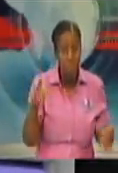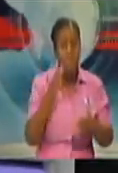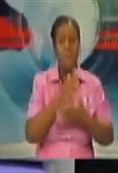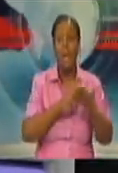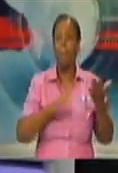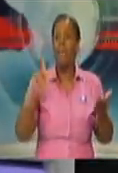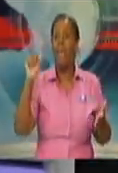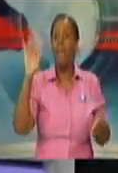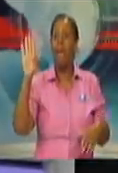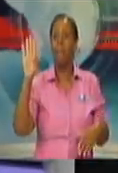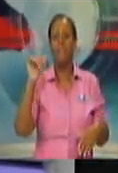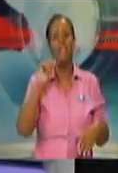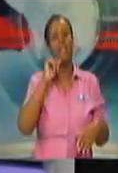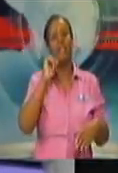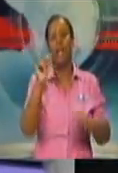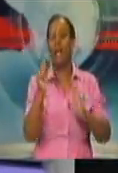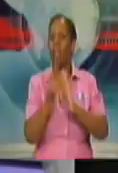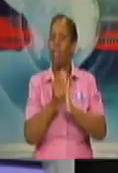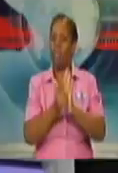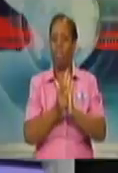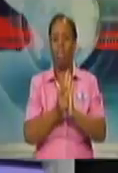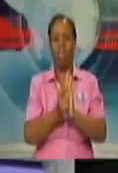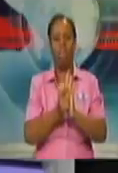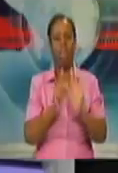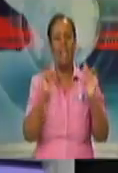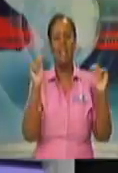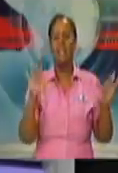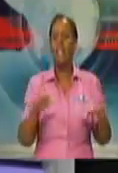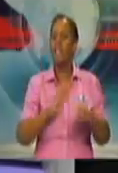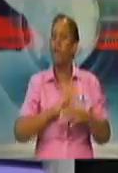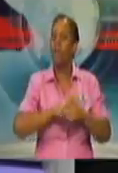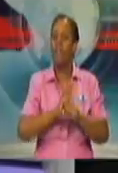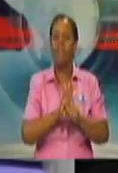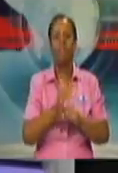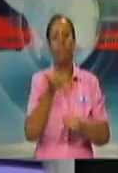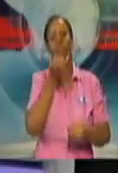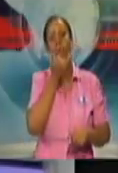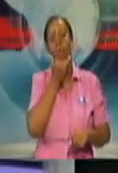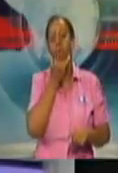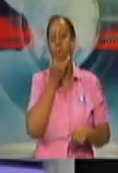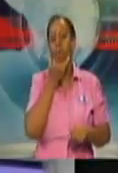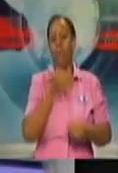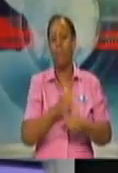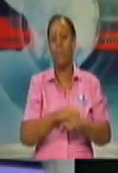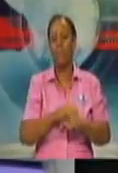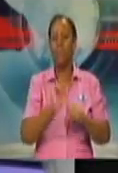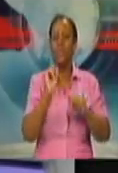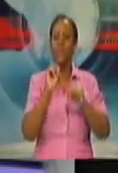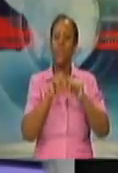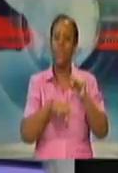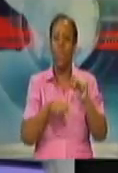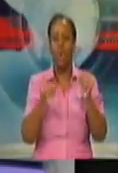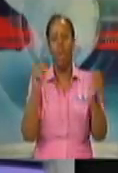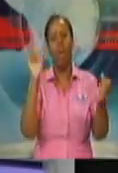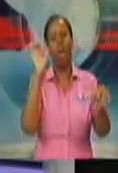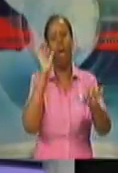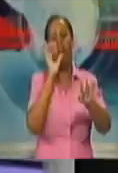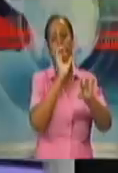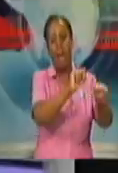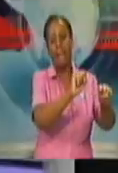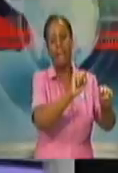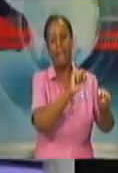So what was it about the advertisement for drive-through testing that triggered the compilation of this report for the DPP?